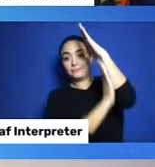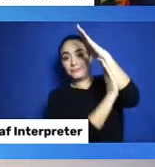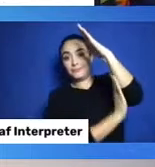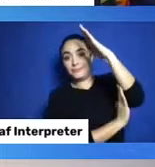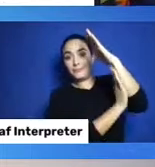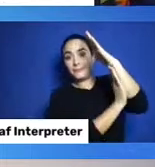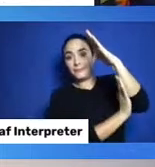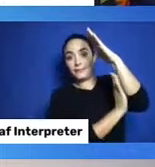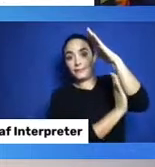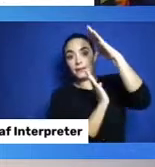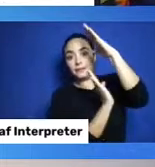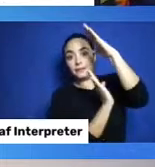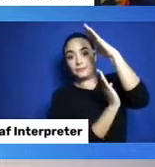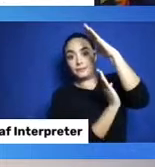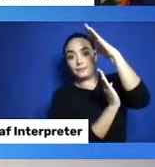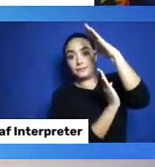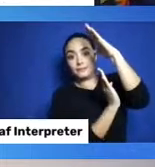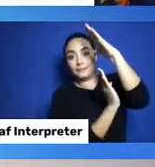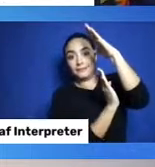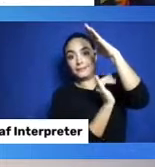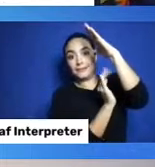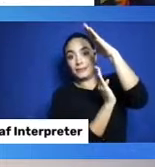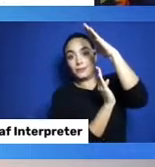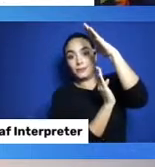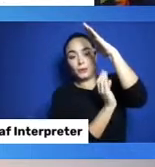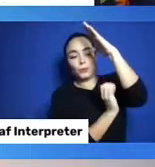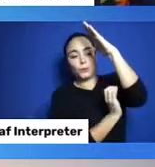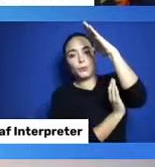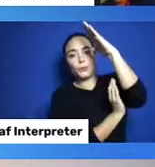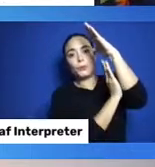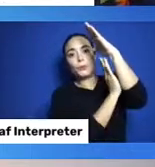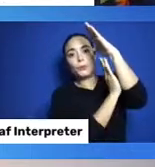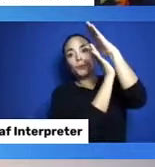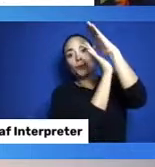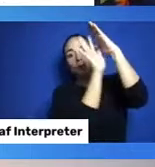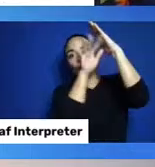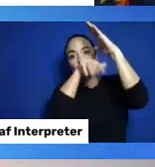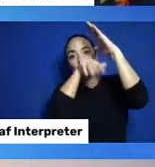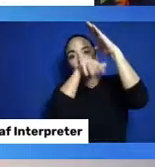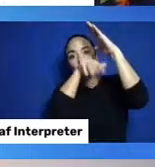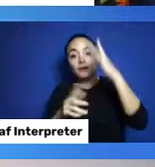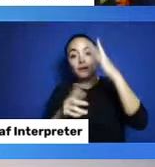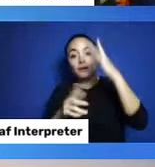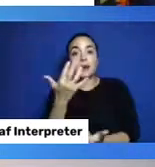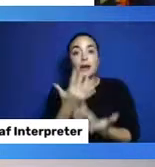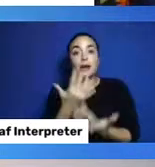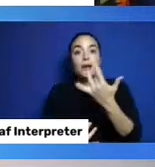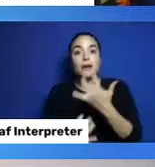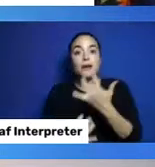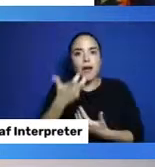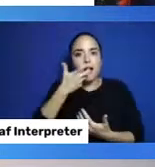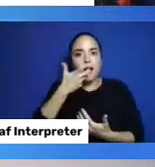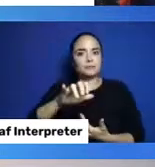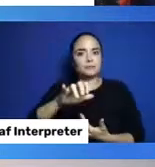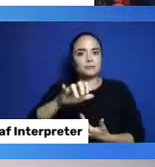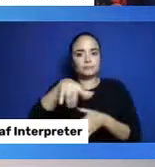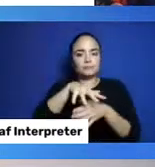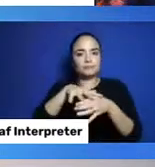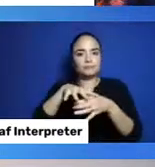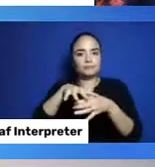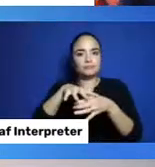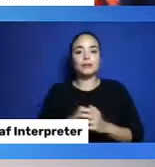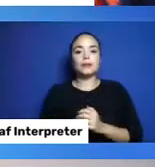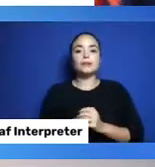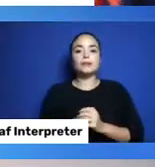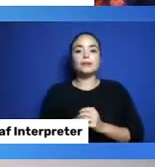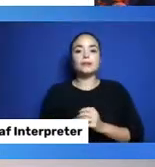because it's always giving out heat, this wall of the teepee is pretty